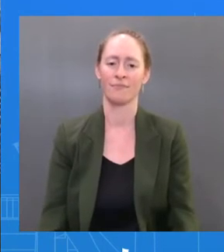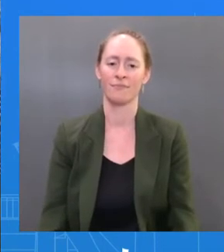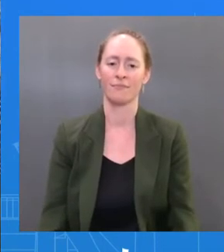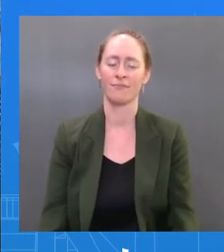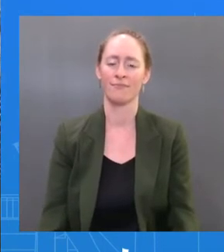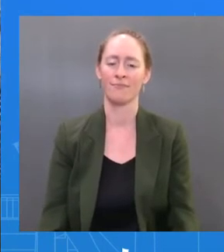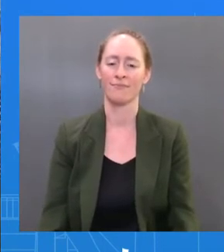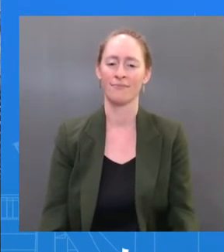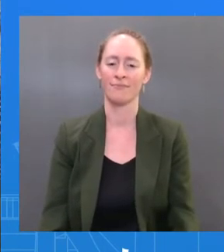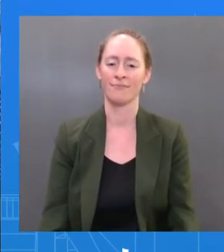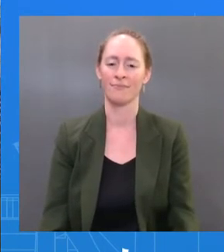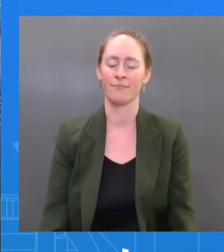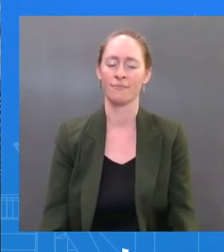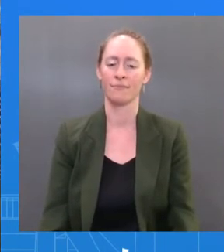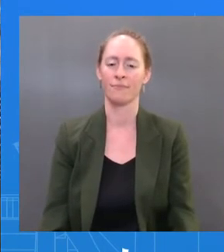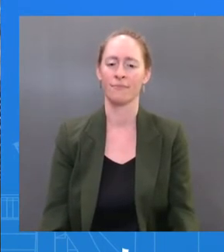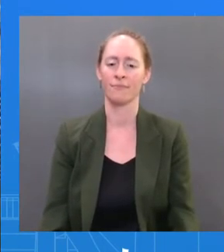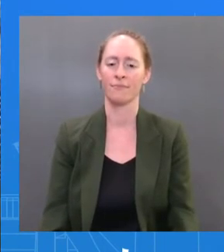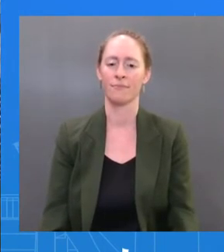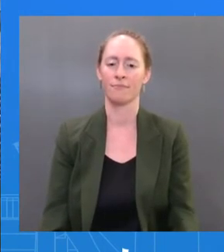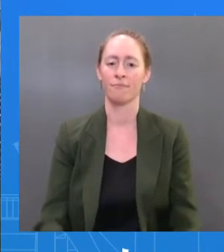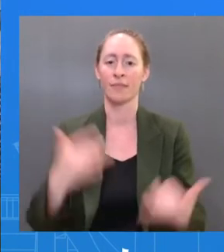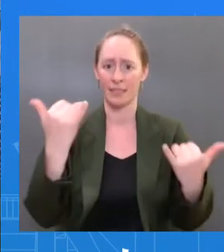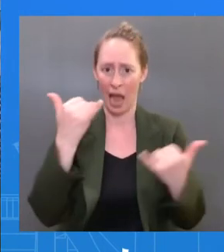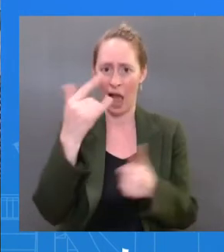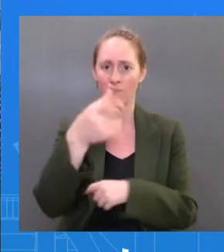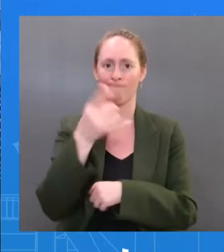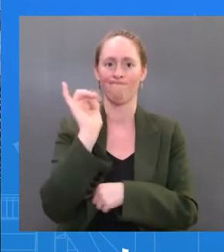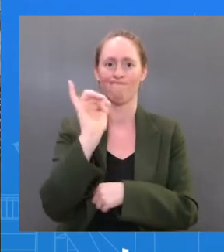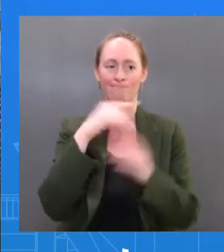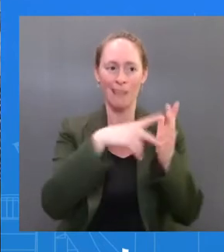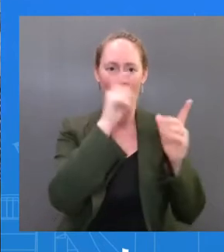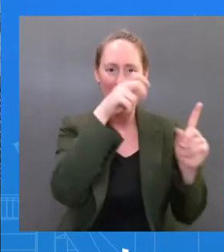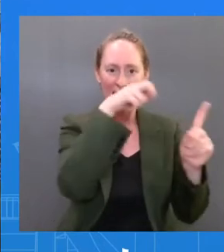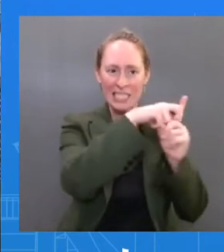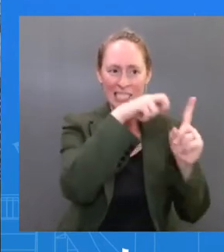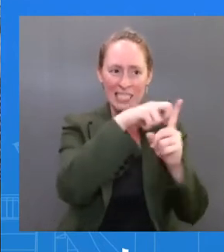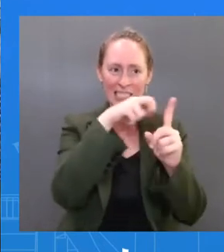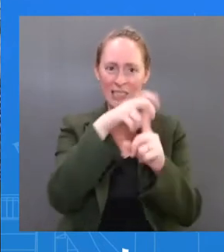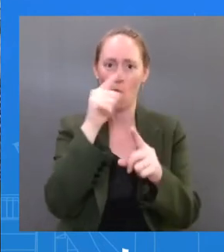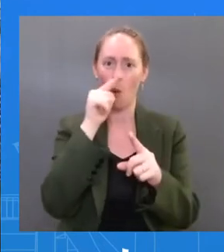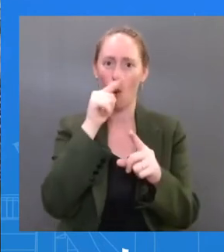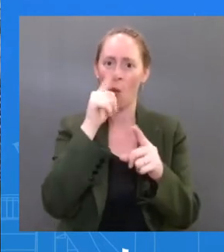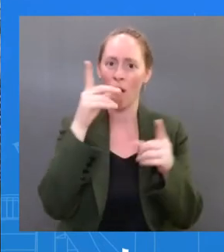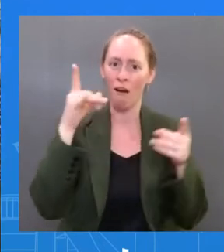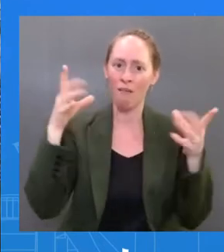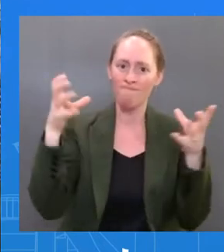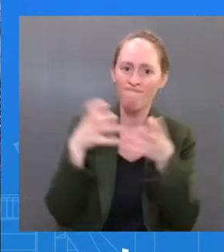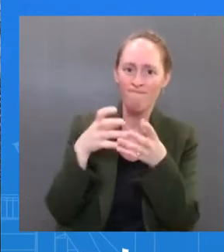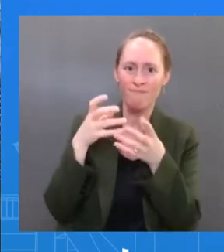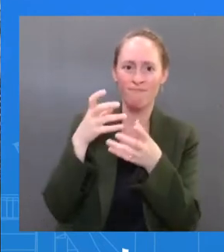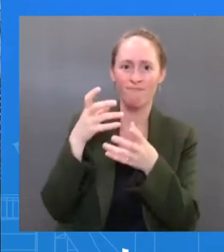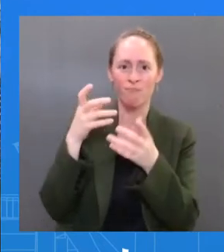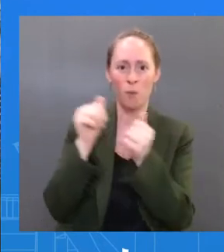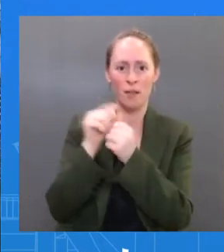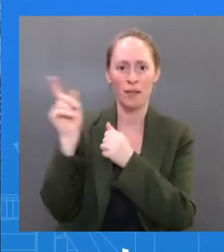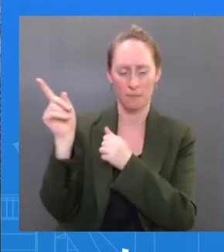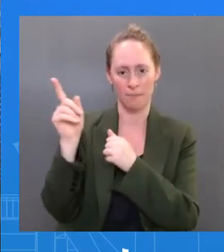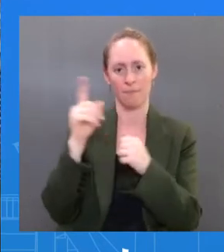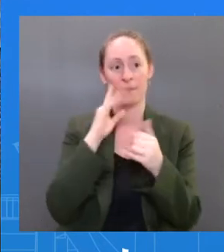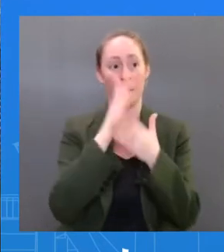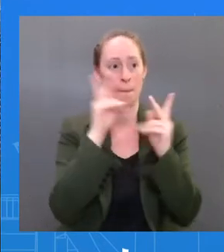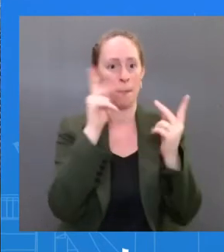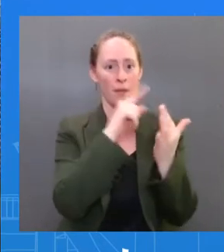still be able to be some confirmation of at least some individuals who are in close contact. He was with multiple members yesterday on Air Force One.